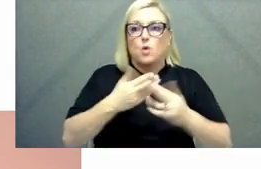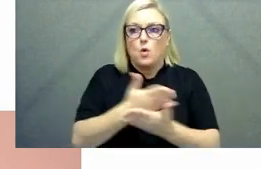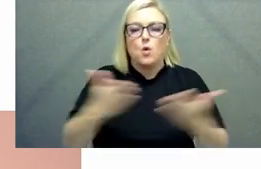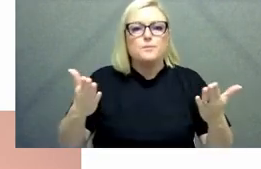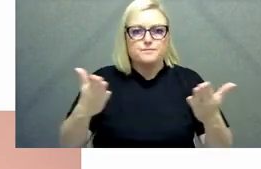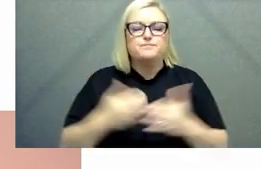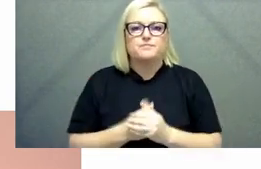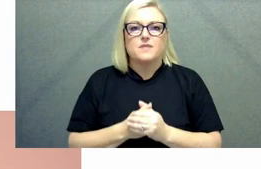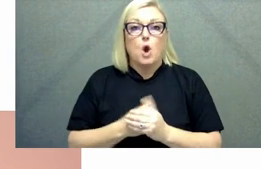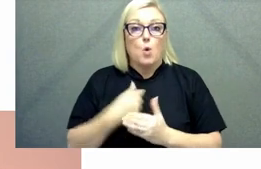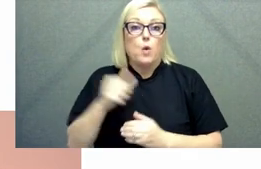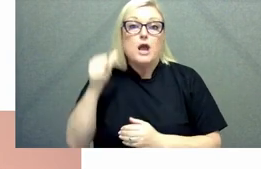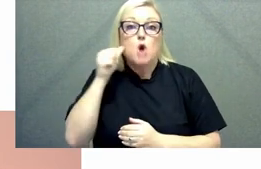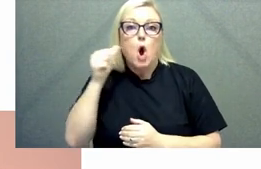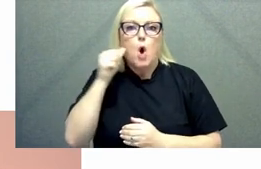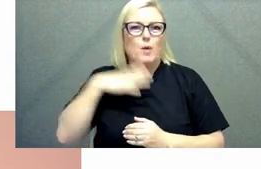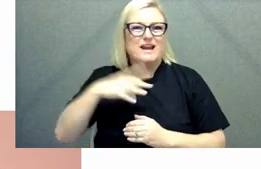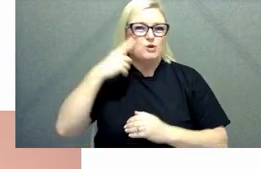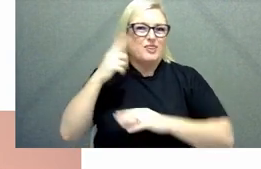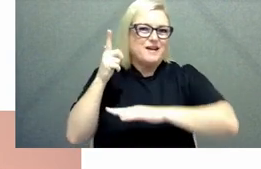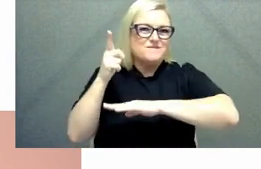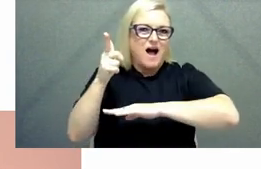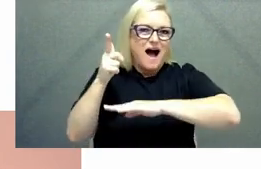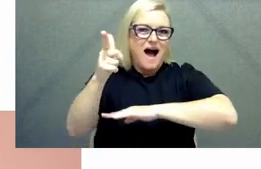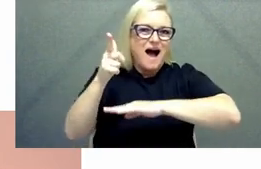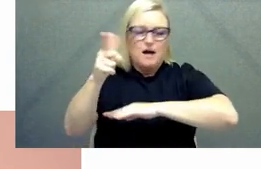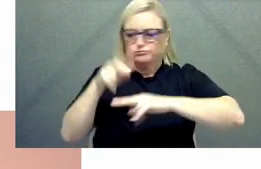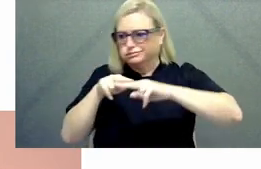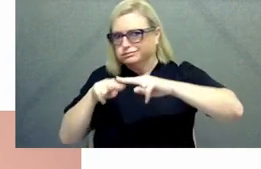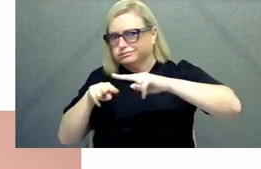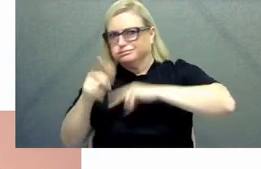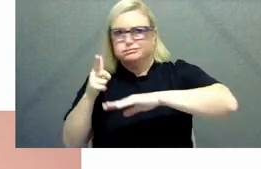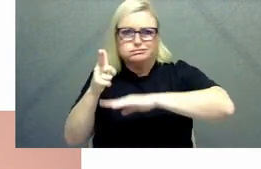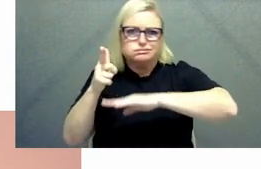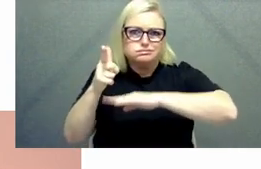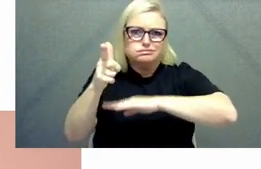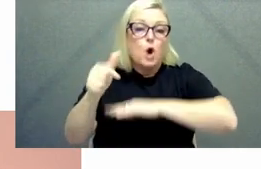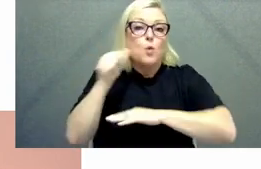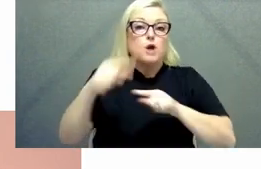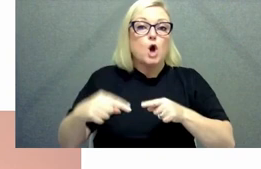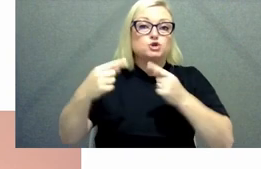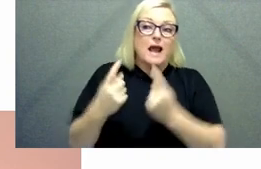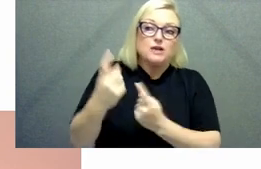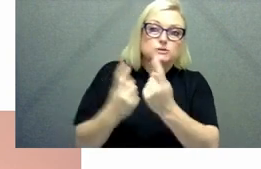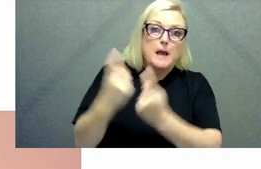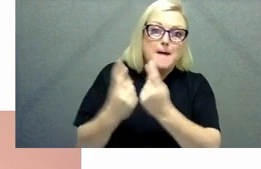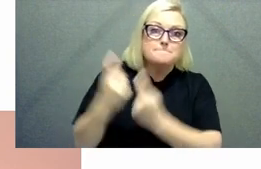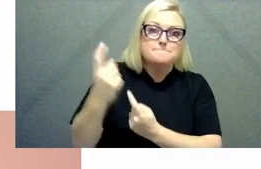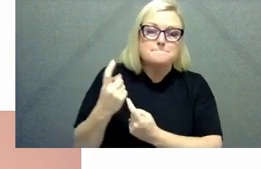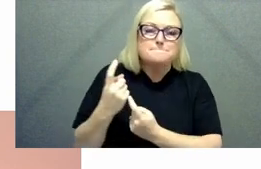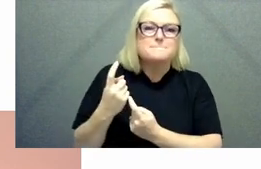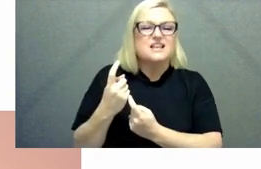idea that we need to look over the horizon think about the challenges that are still are on their way and think about how we can develop deep